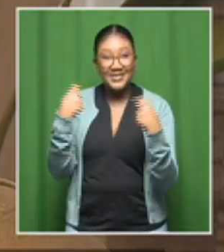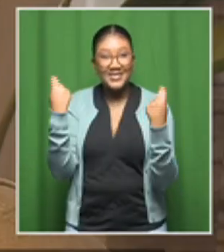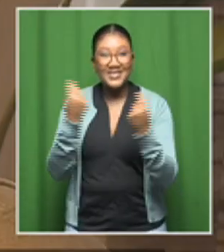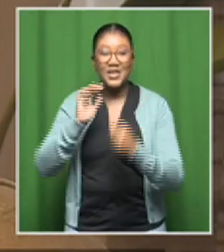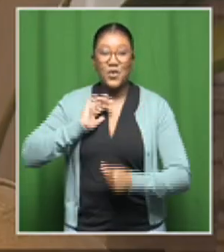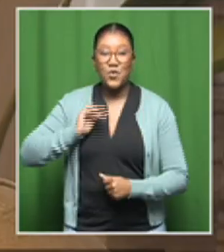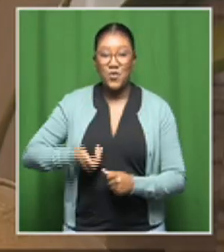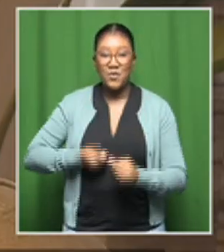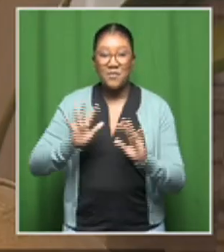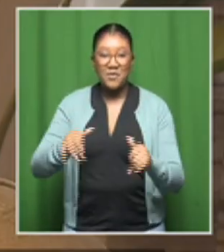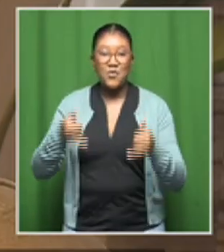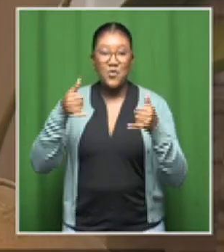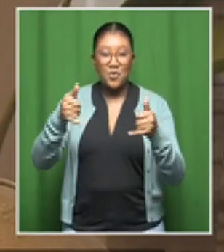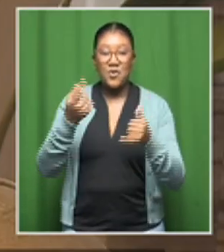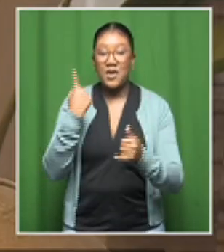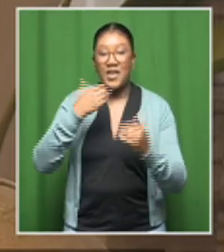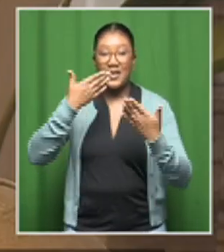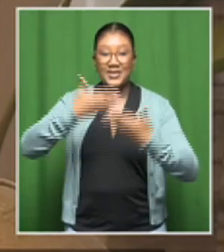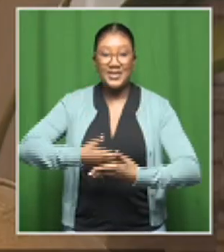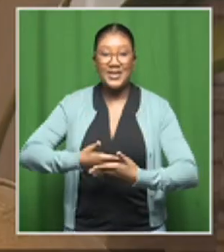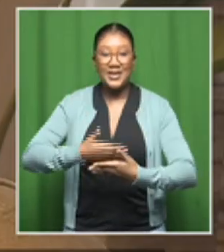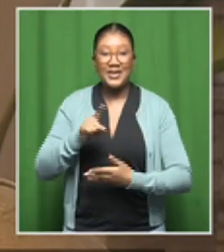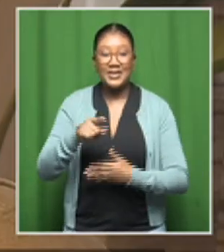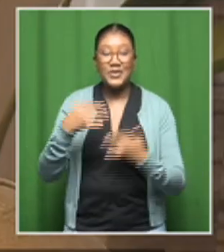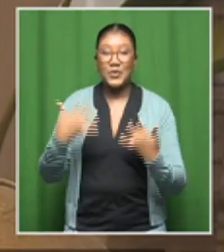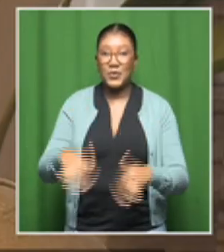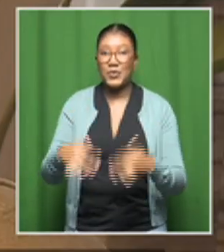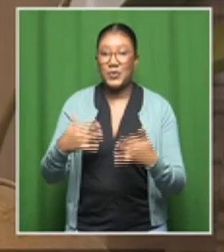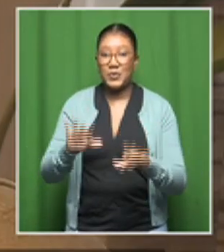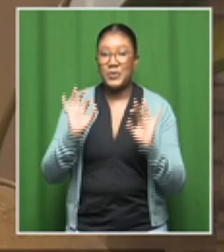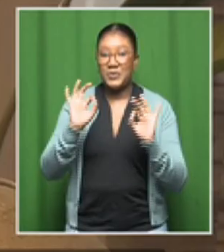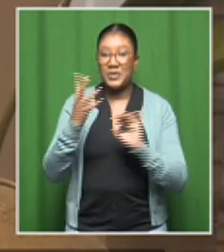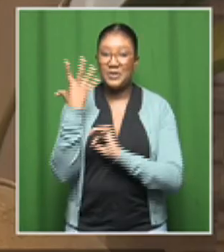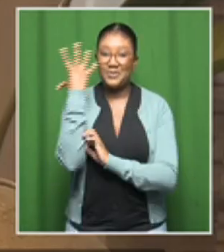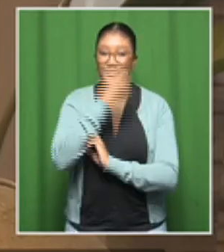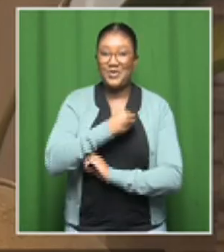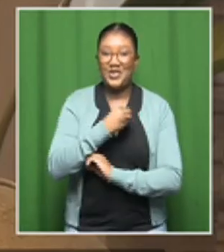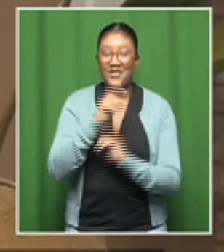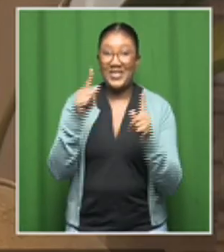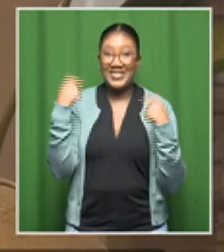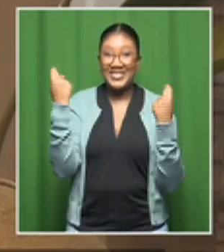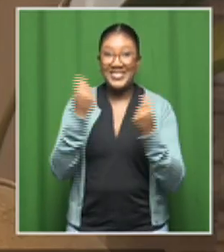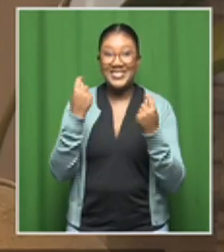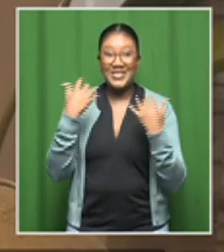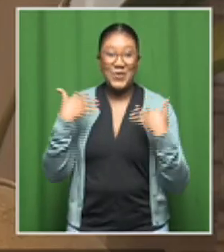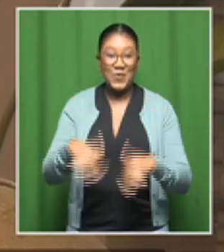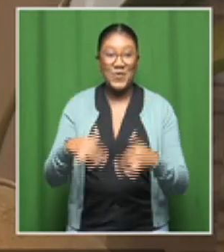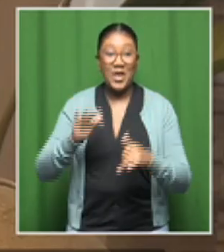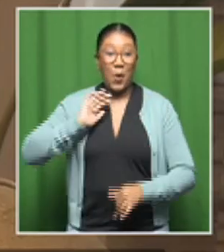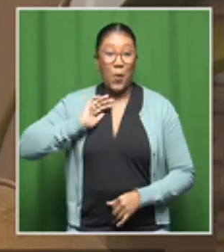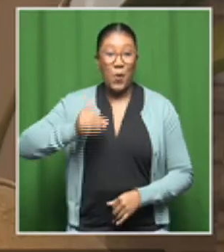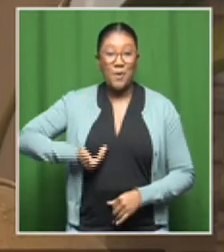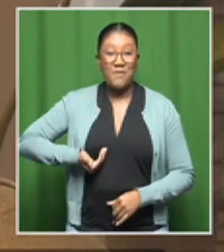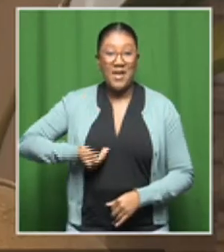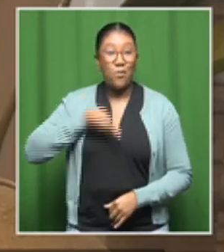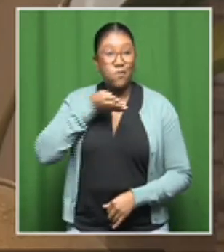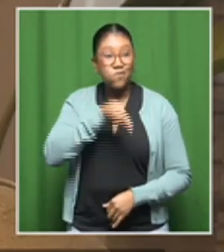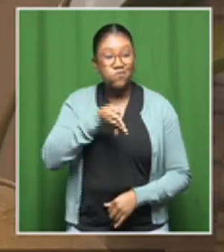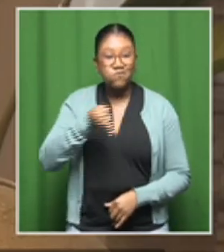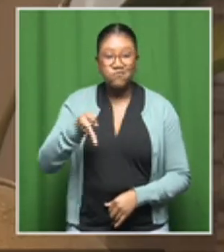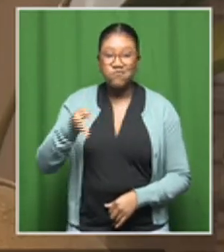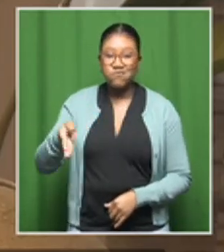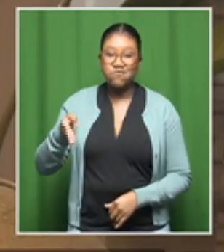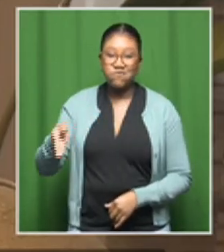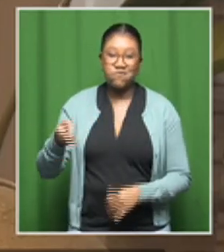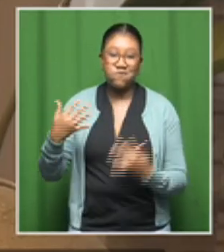Science Awards last night and what a beautiful occasion it was and a room filled with winners here this morning and of